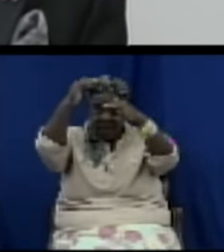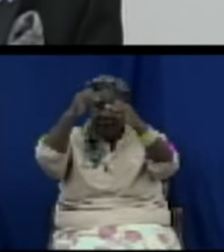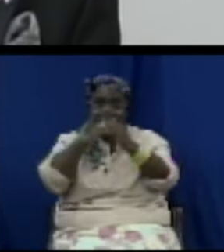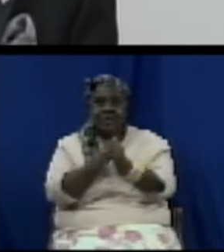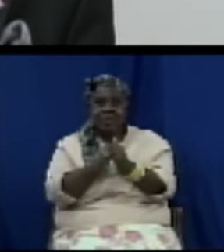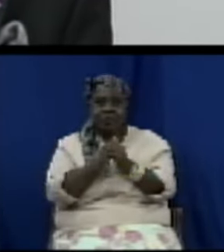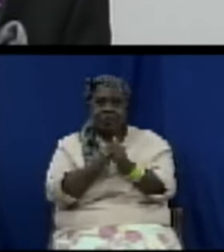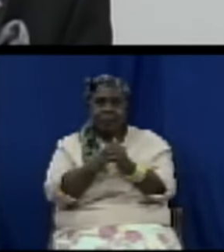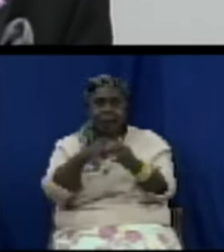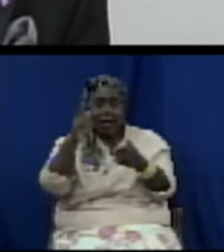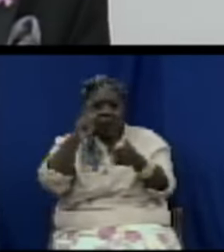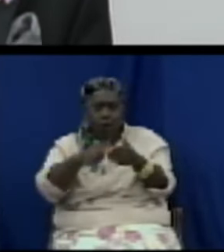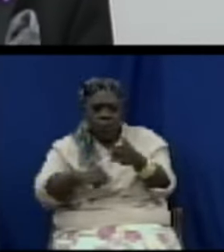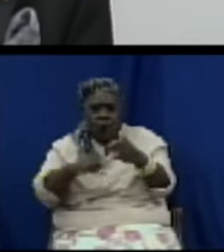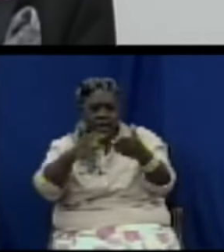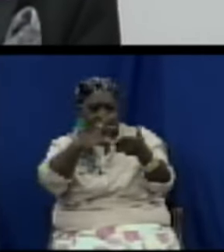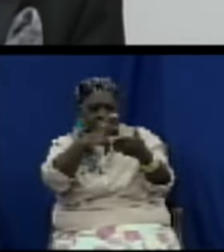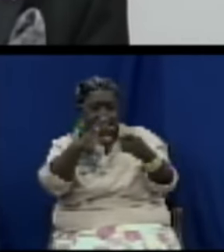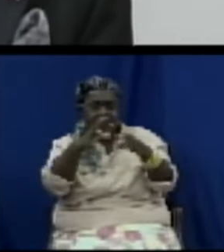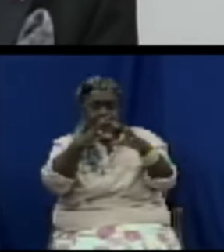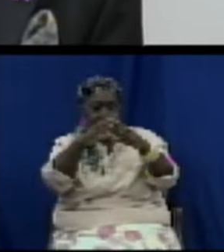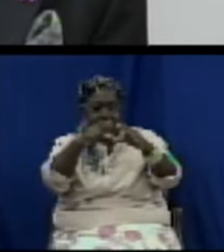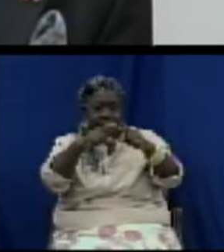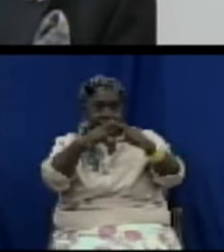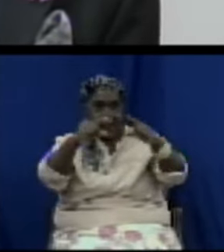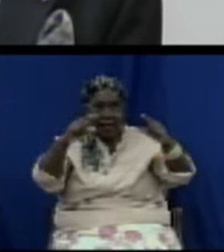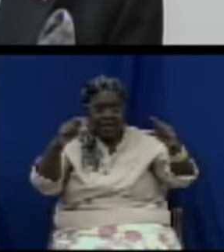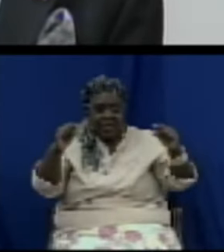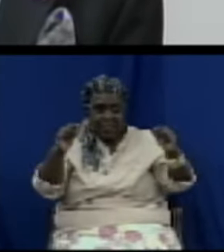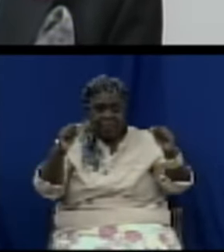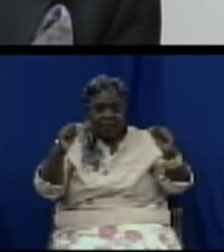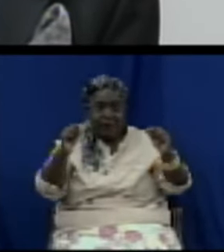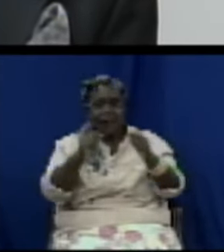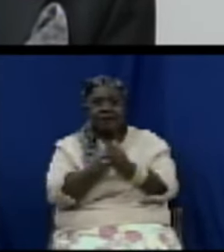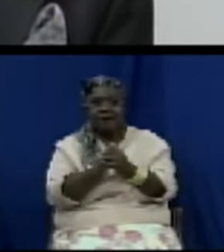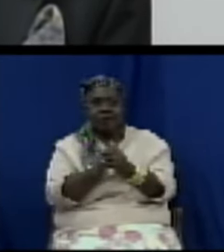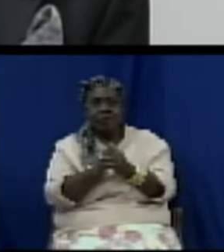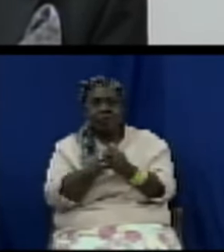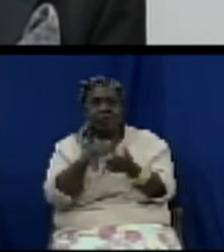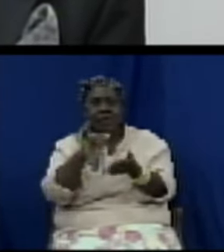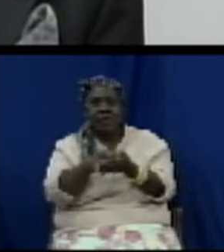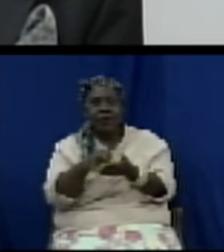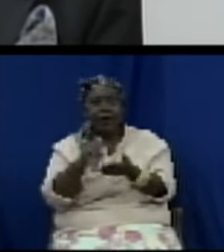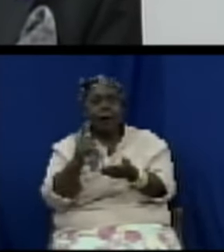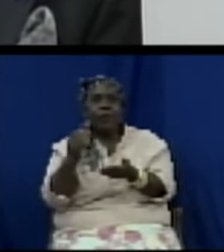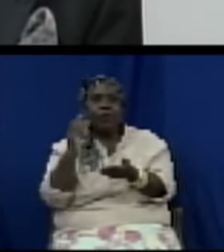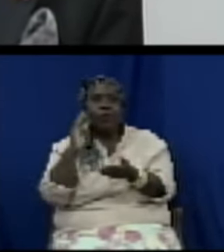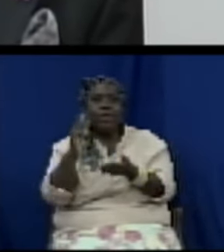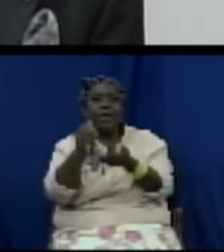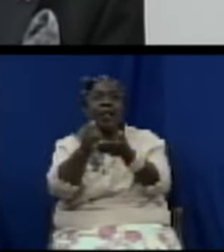he or she would be purchasing I believe